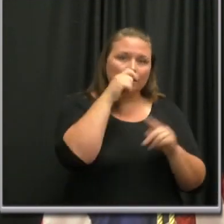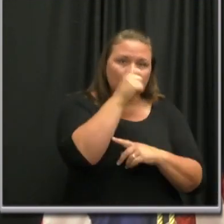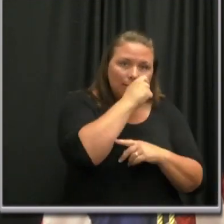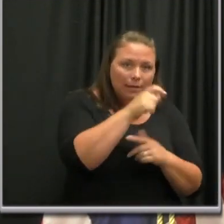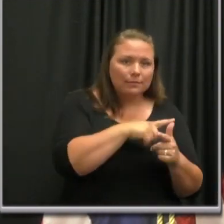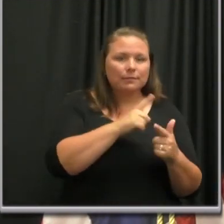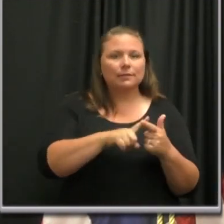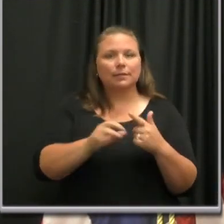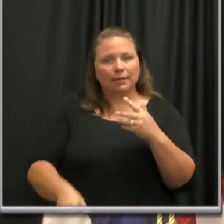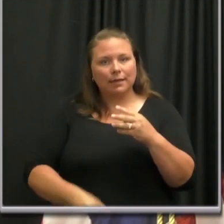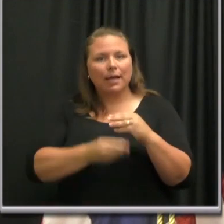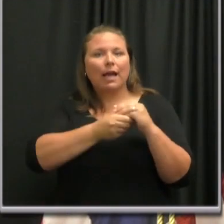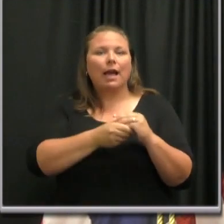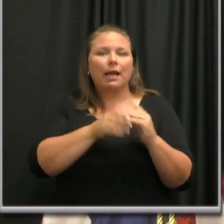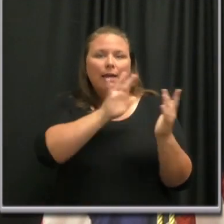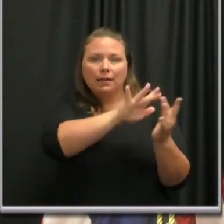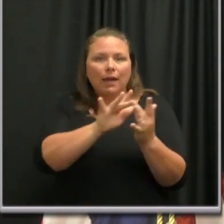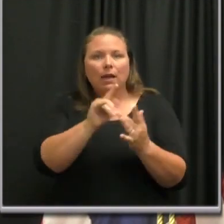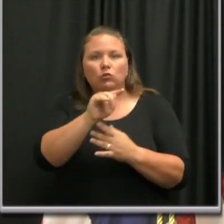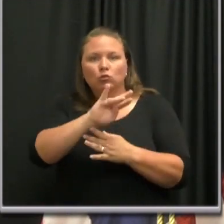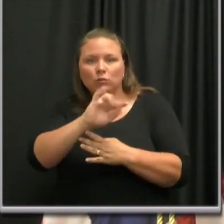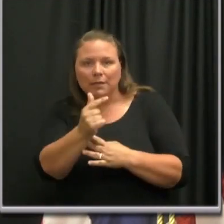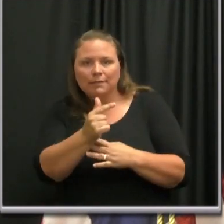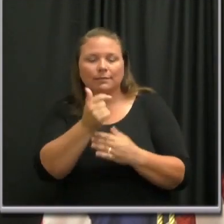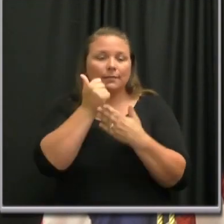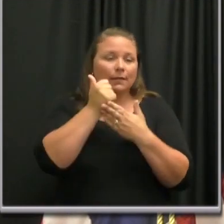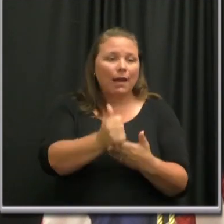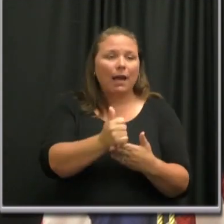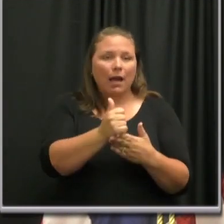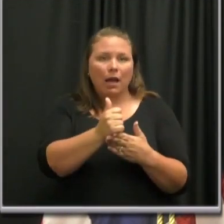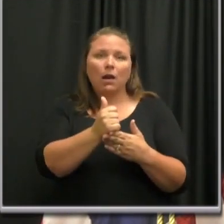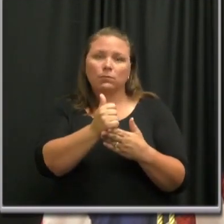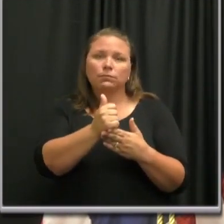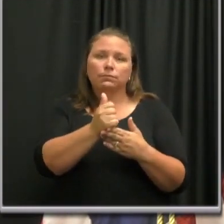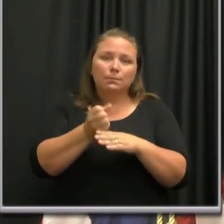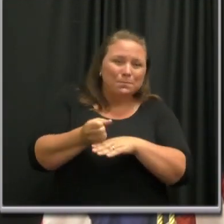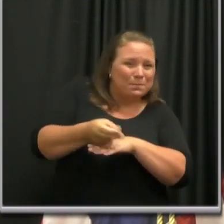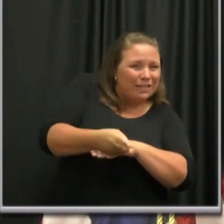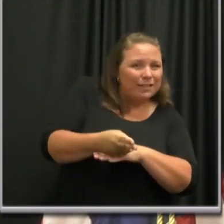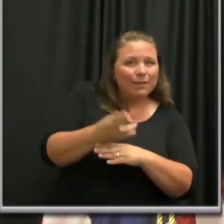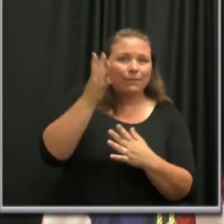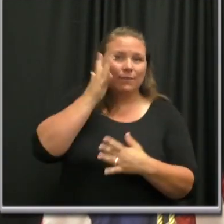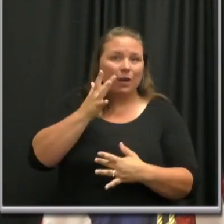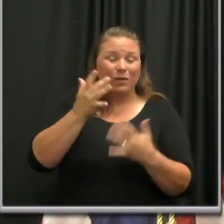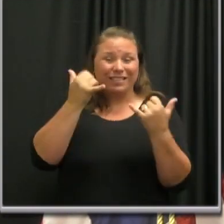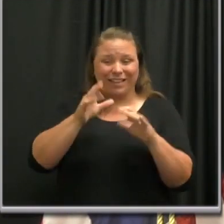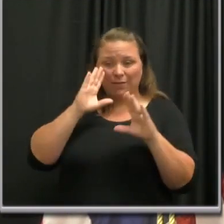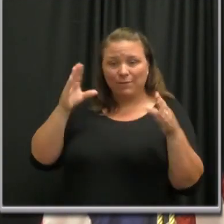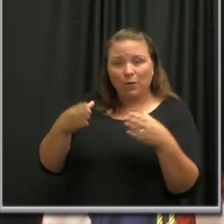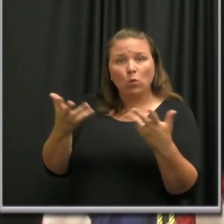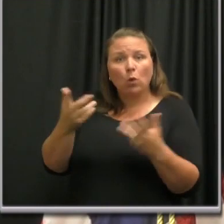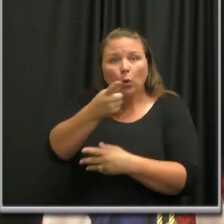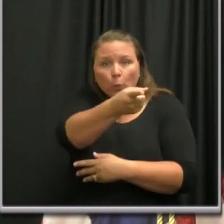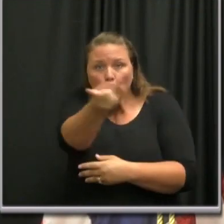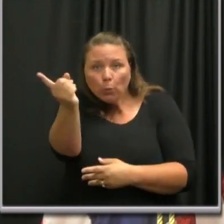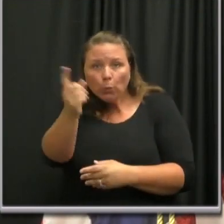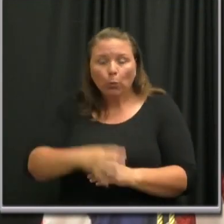increased our contact tracing in order to best attack this virus. Now the focus is on you.